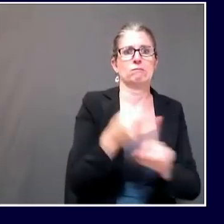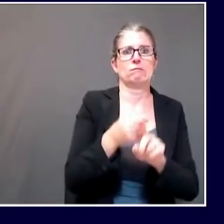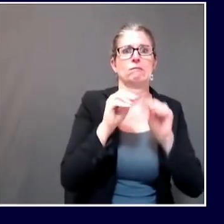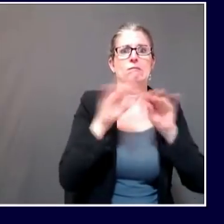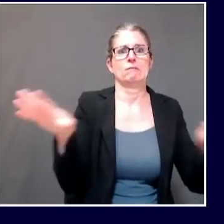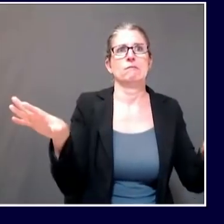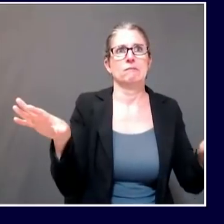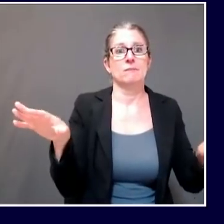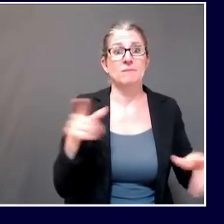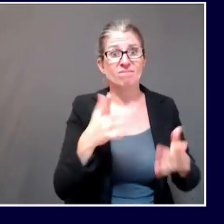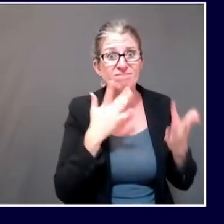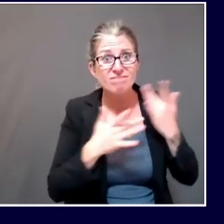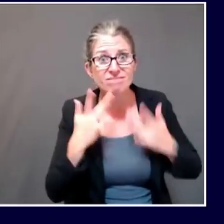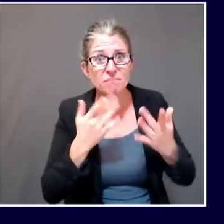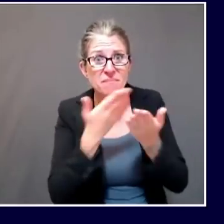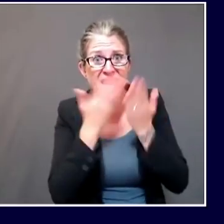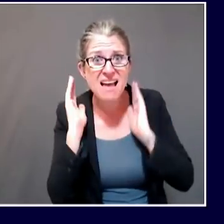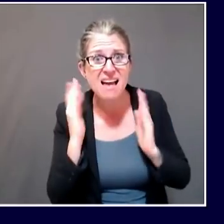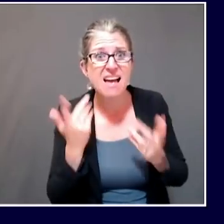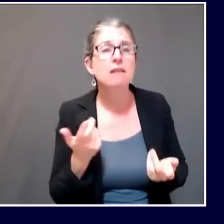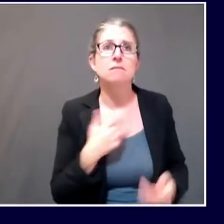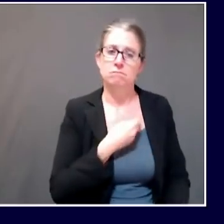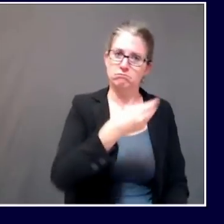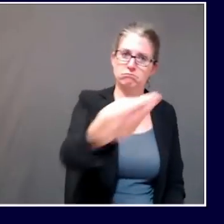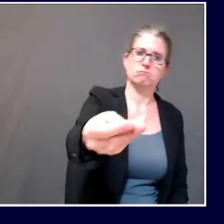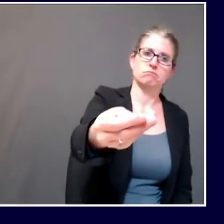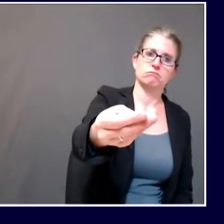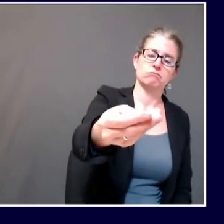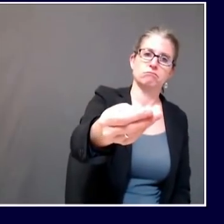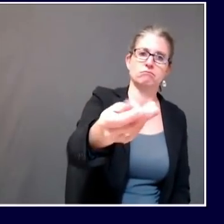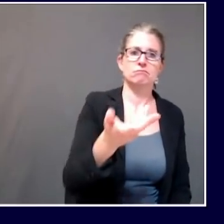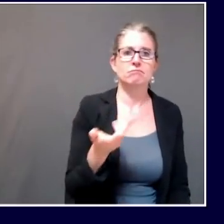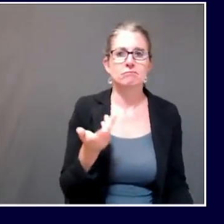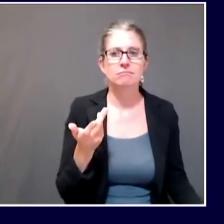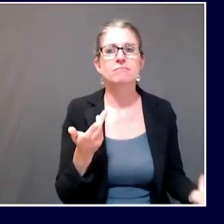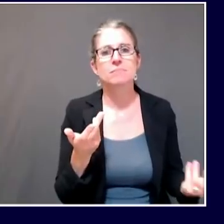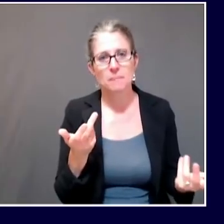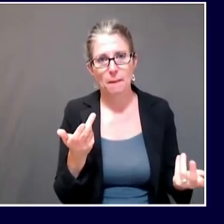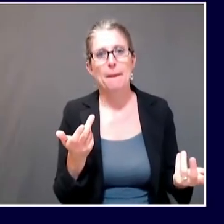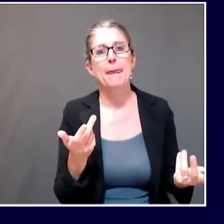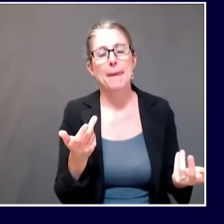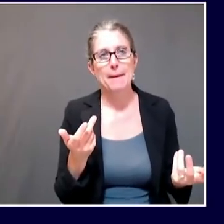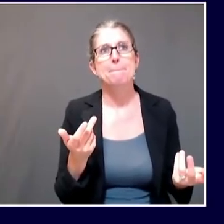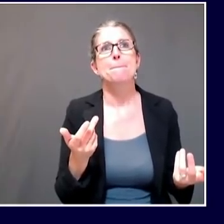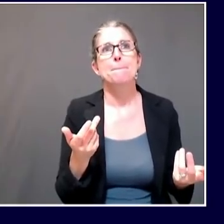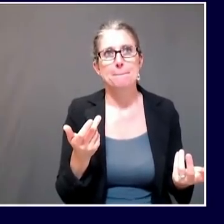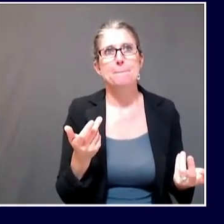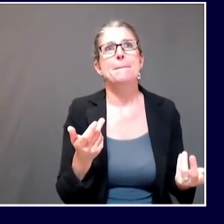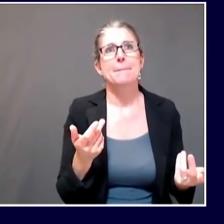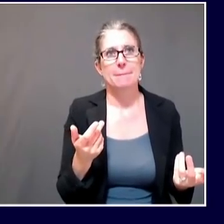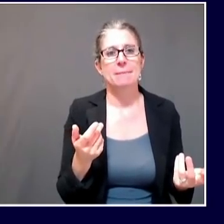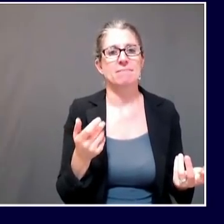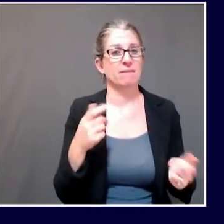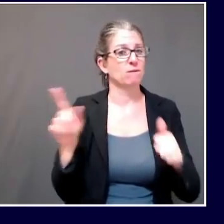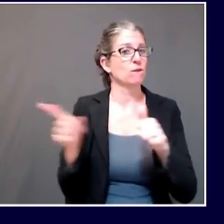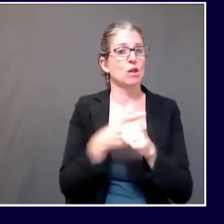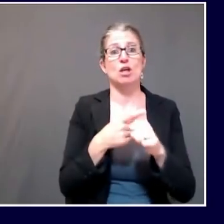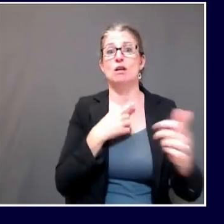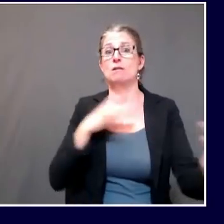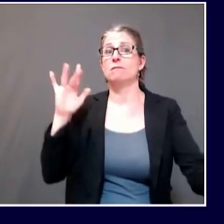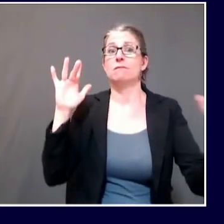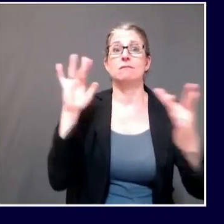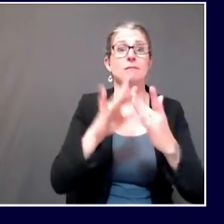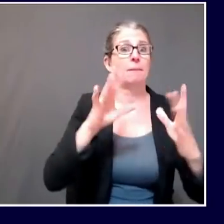ensure universal masking is more masks, then that's what we focus on getting them. And that's one of the first questions our team asks, even